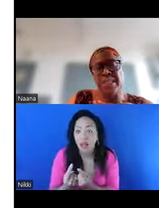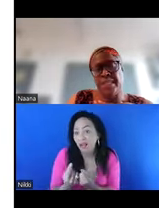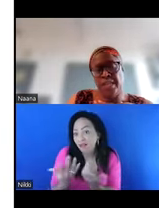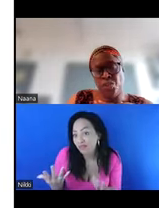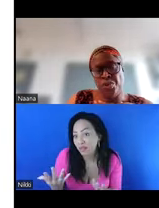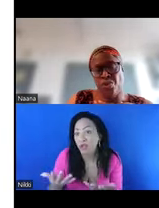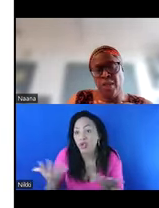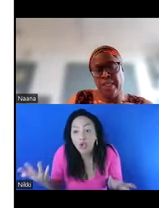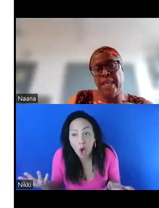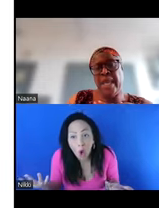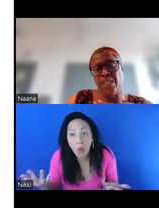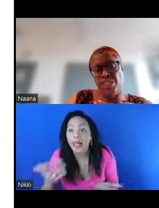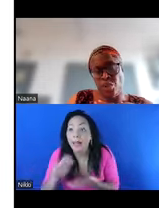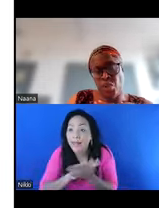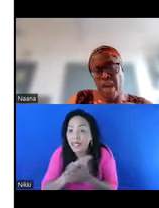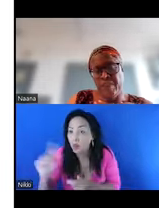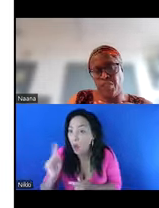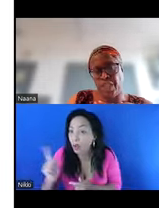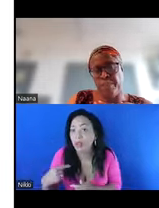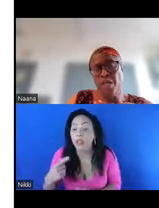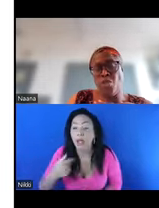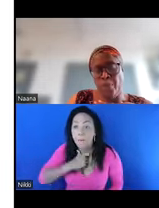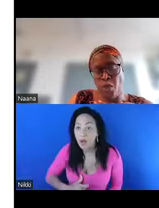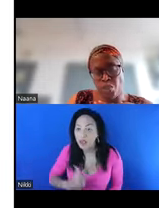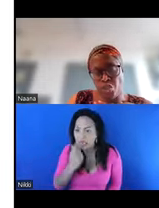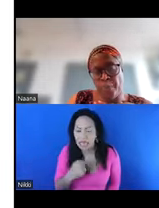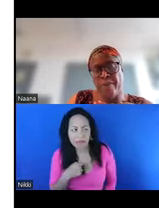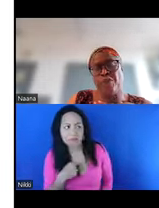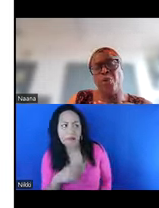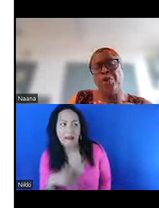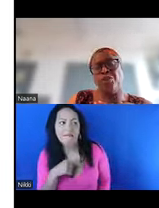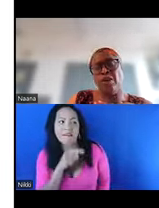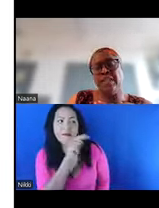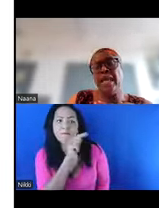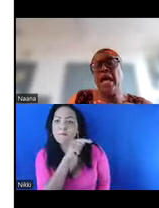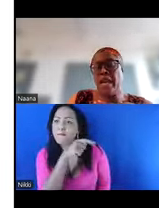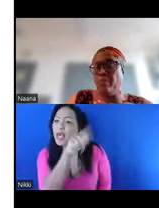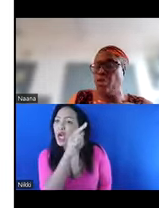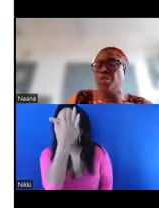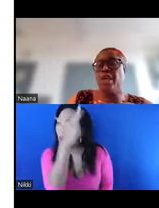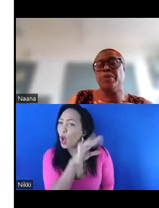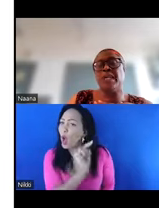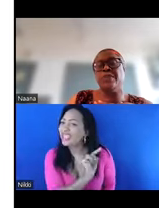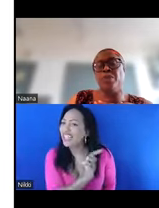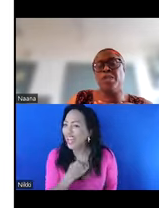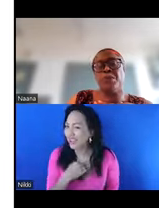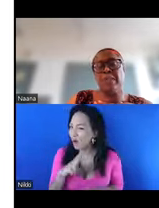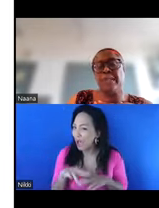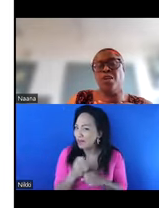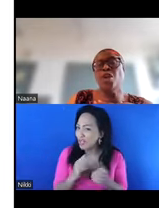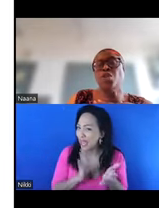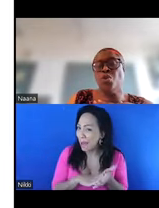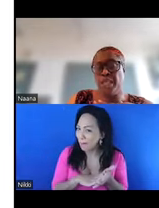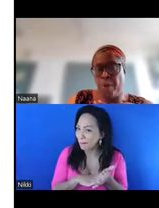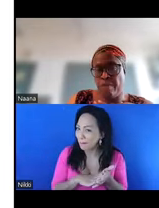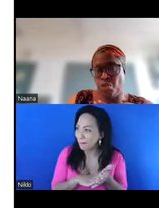I think this girl is going on holiday and she's going to have FGM. So I'm going to stop her from going on holiday and I'm going to take protective orders for